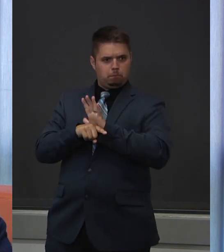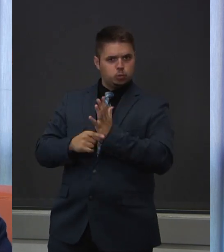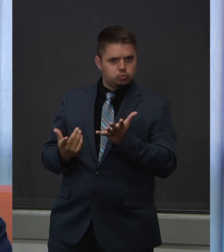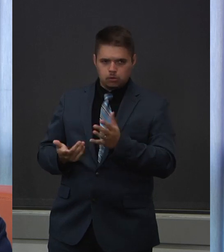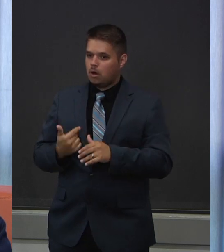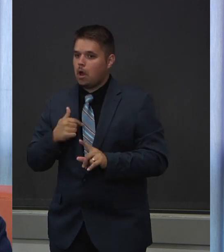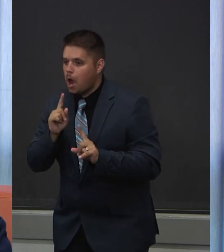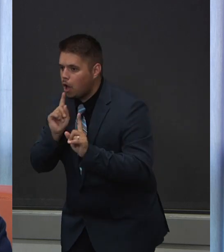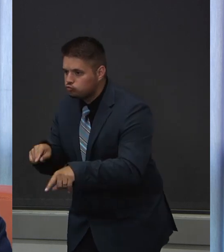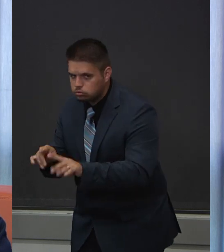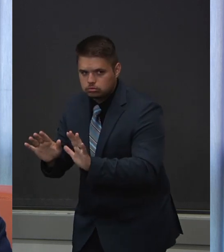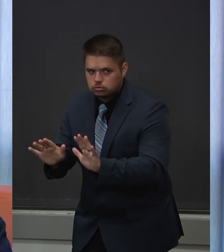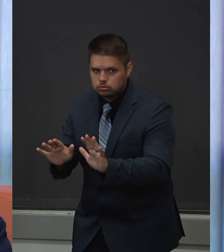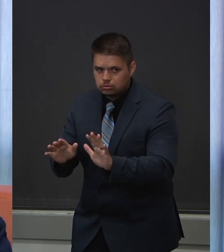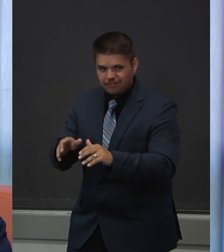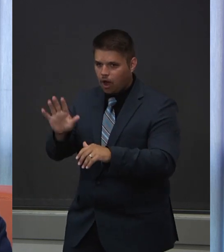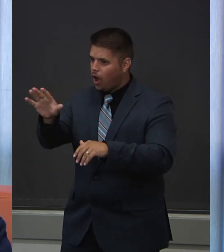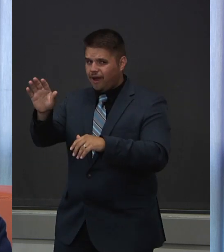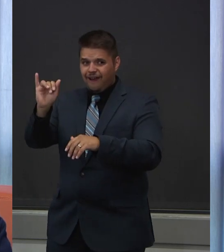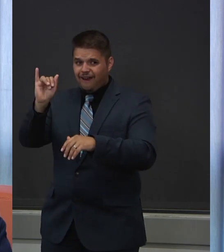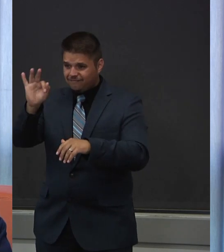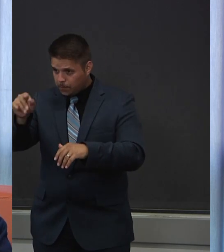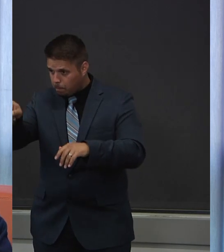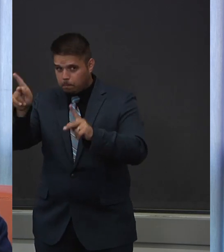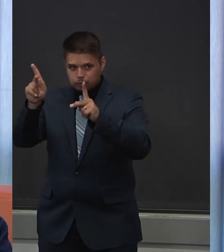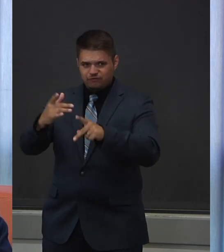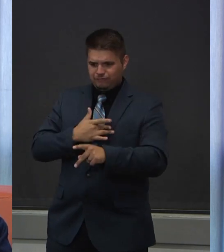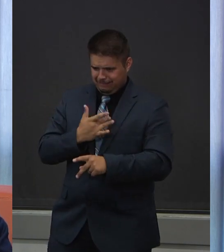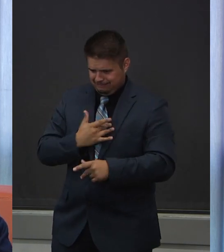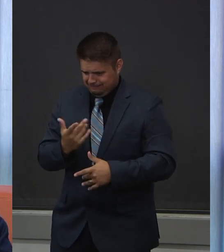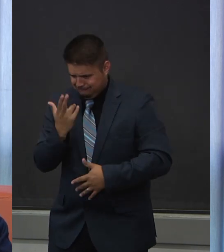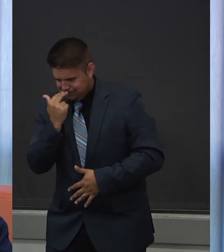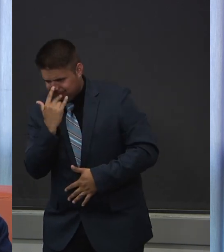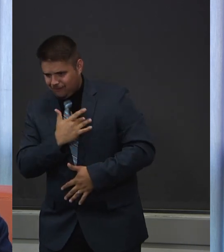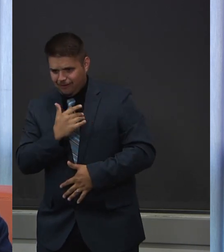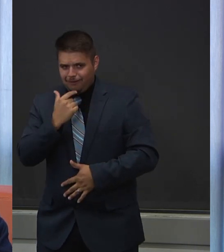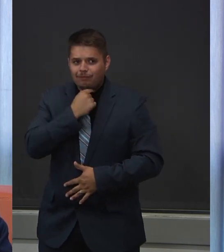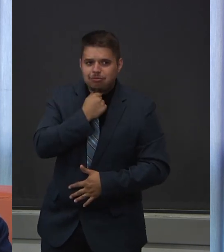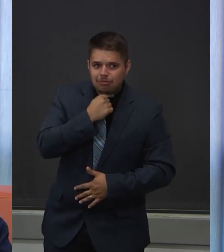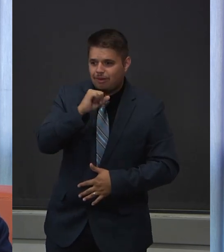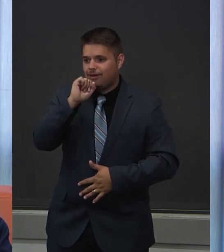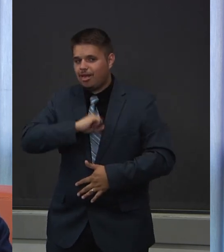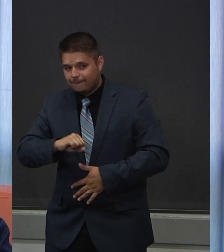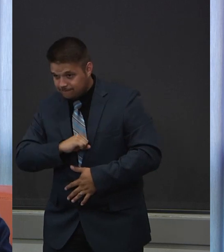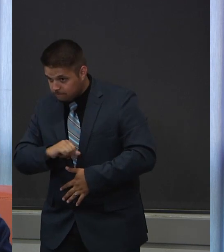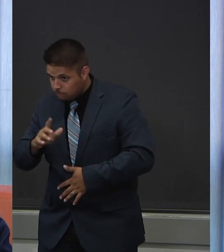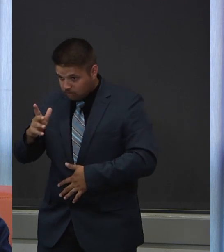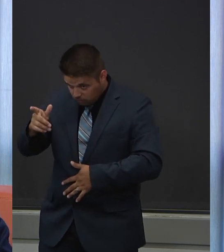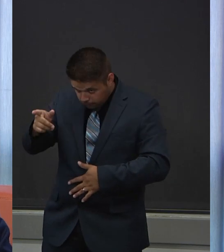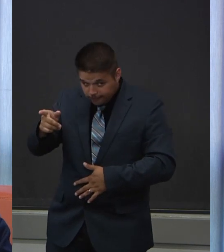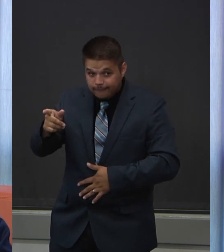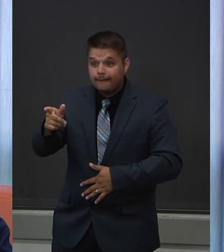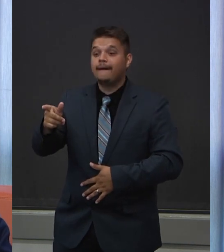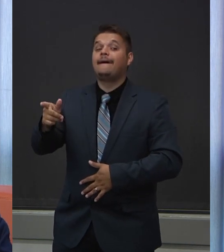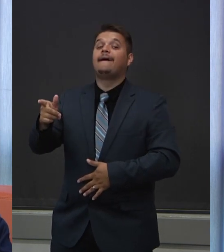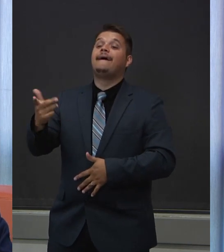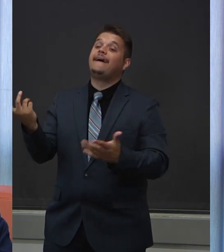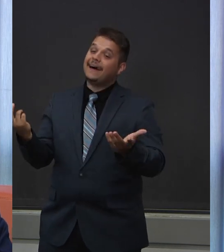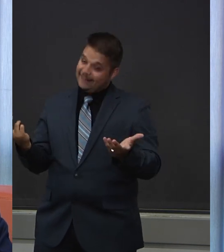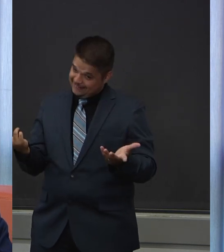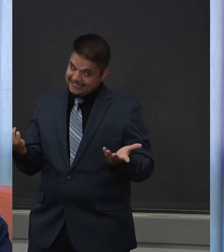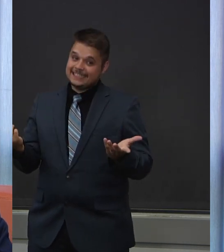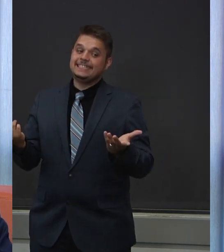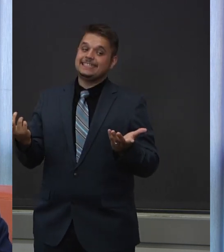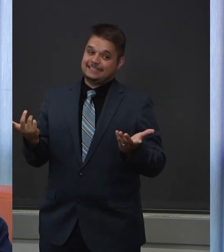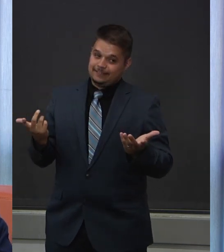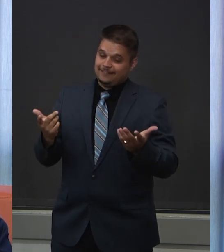COVID. And the reason for that is, again, the sensitivity, meaning the number of true positives